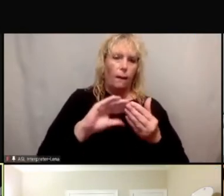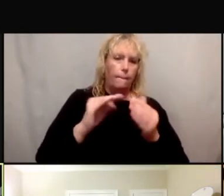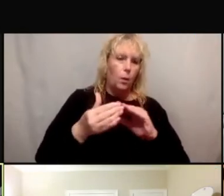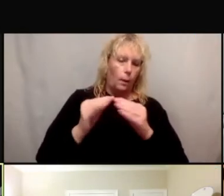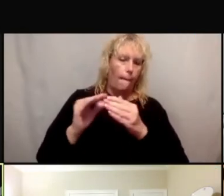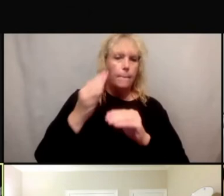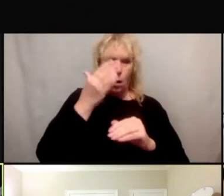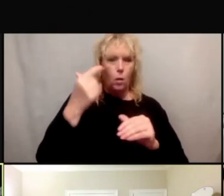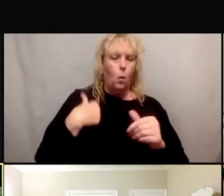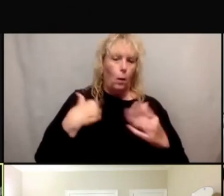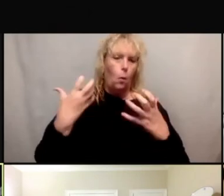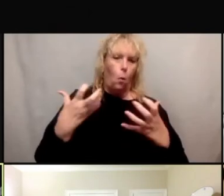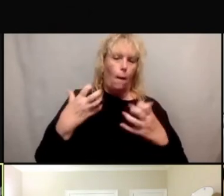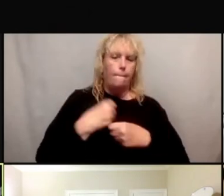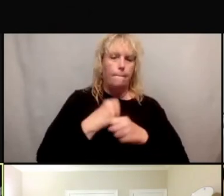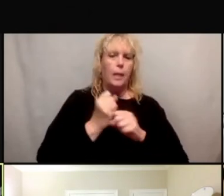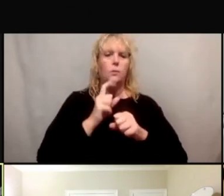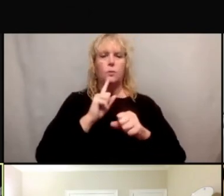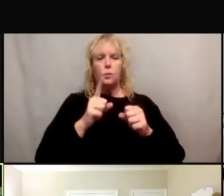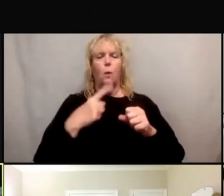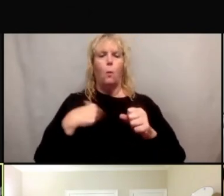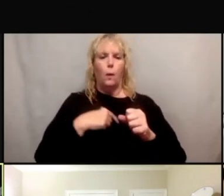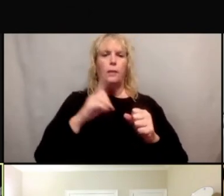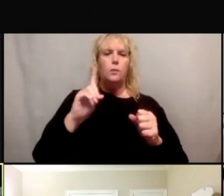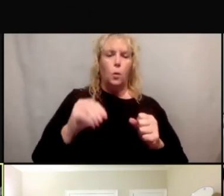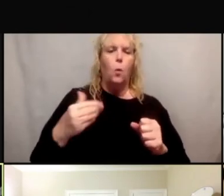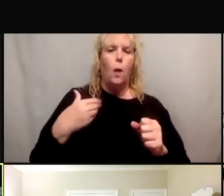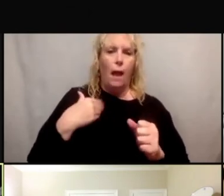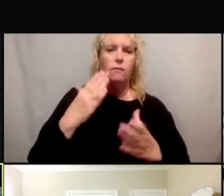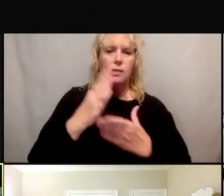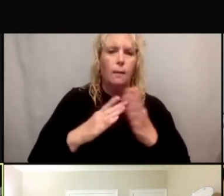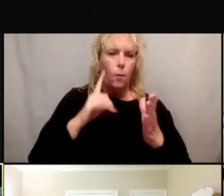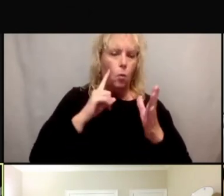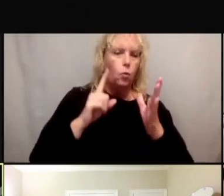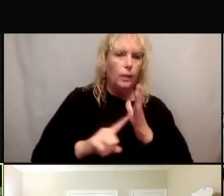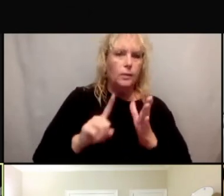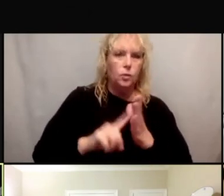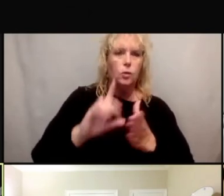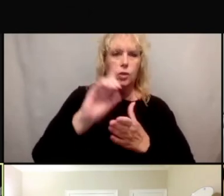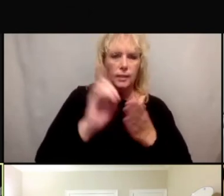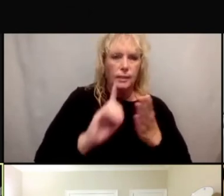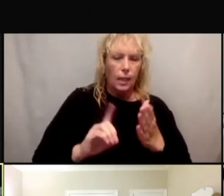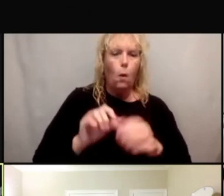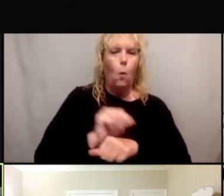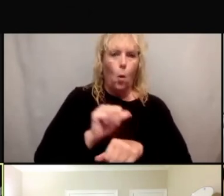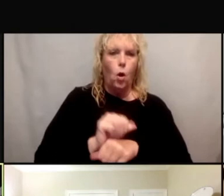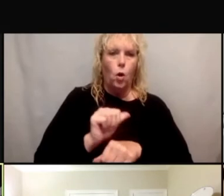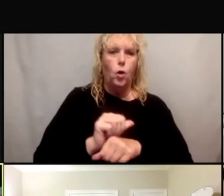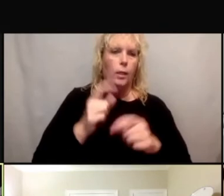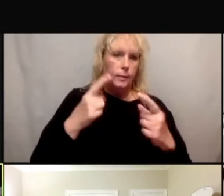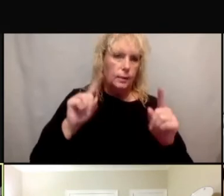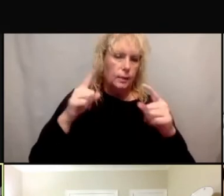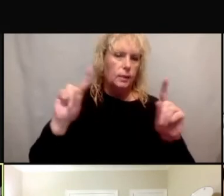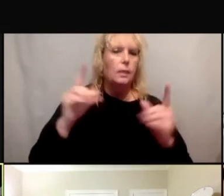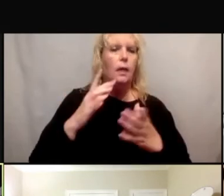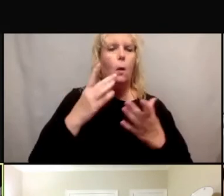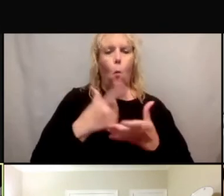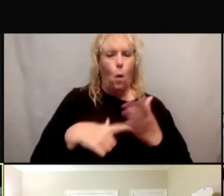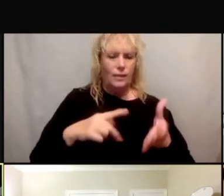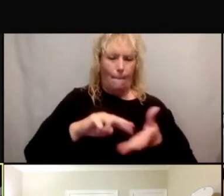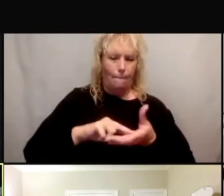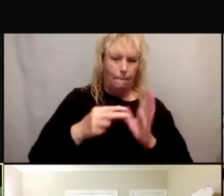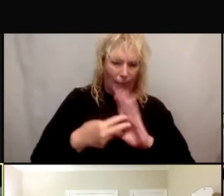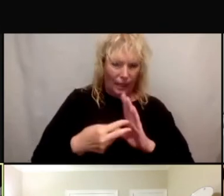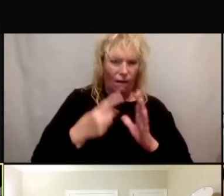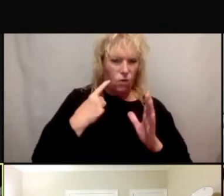we want to make sure that we have research designs that actually work for participants. We want to have study questions that are meaningful to participants and that